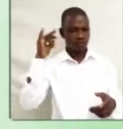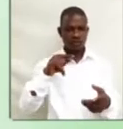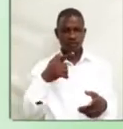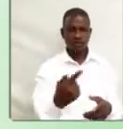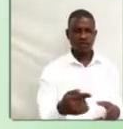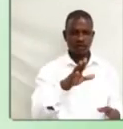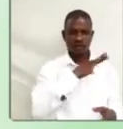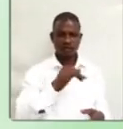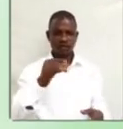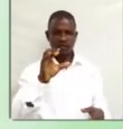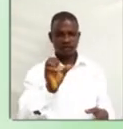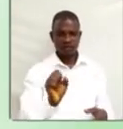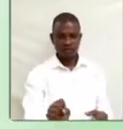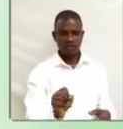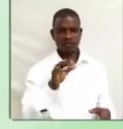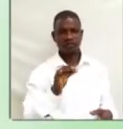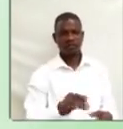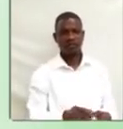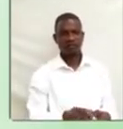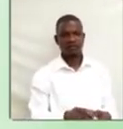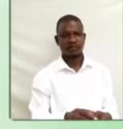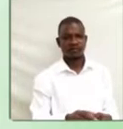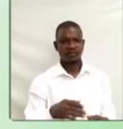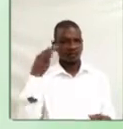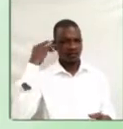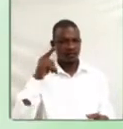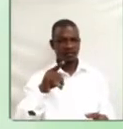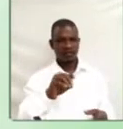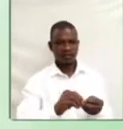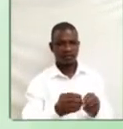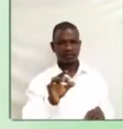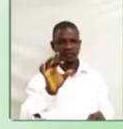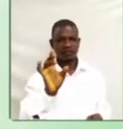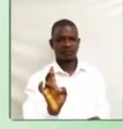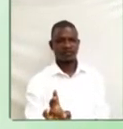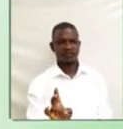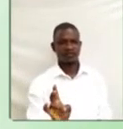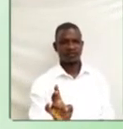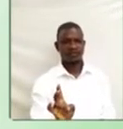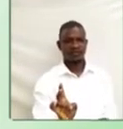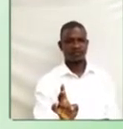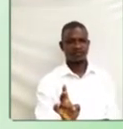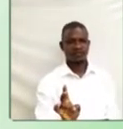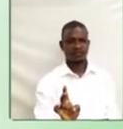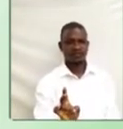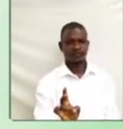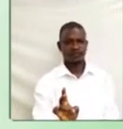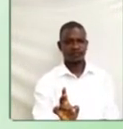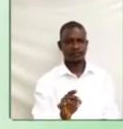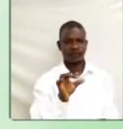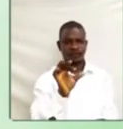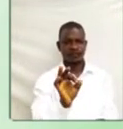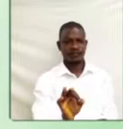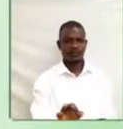and Z. Sound number seven. F.